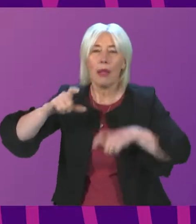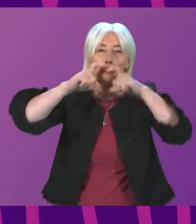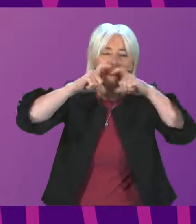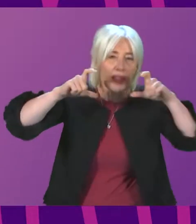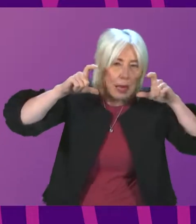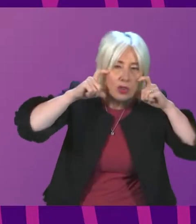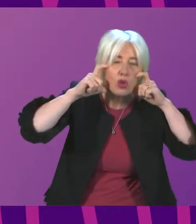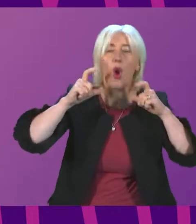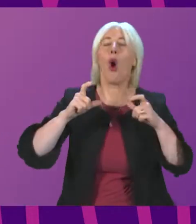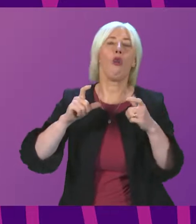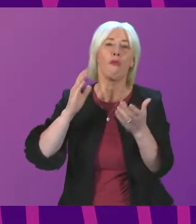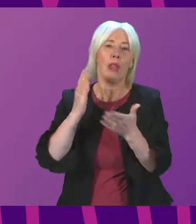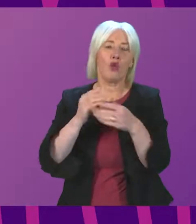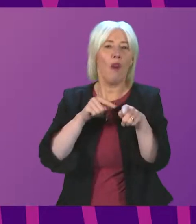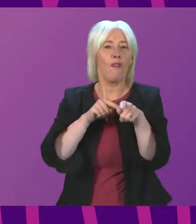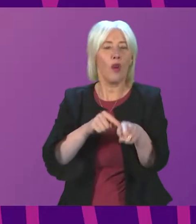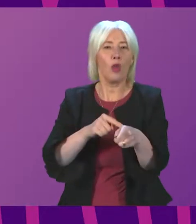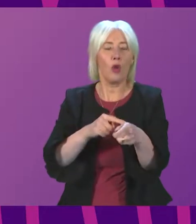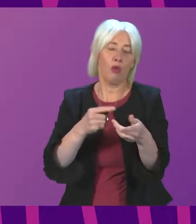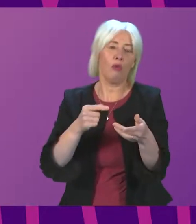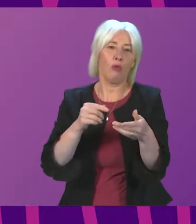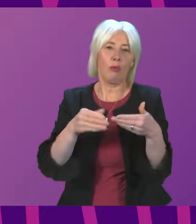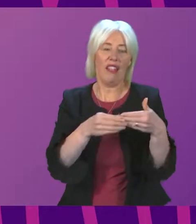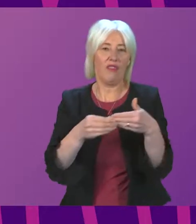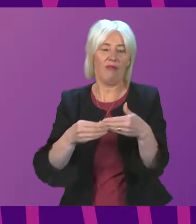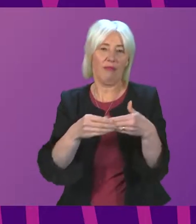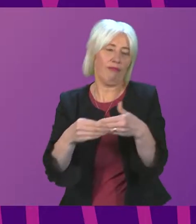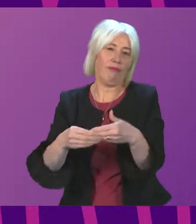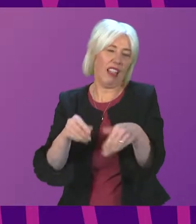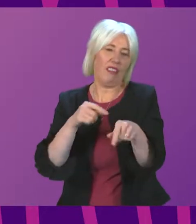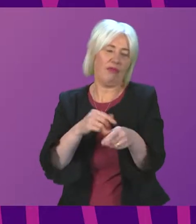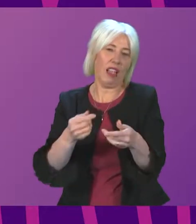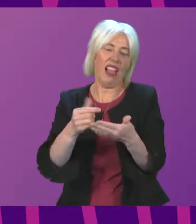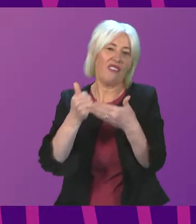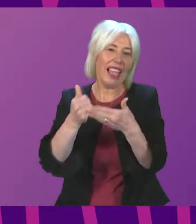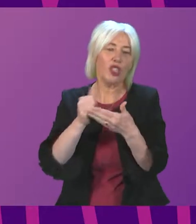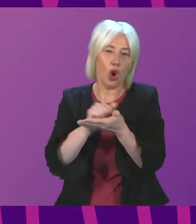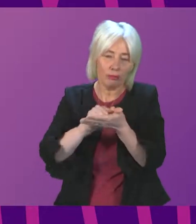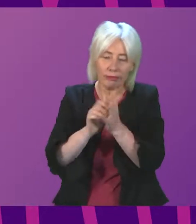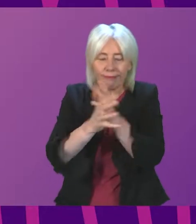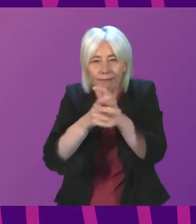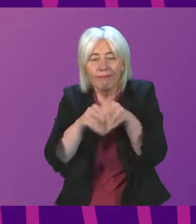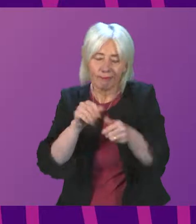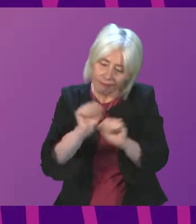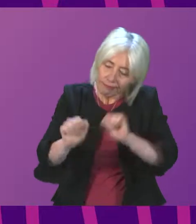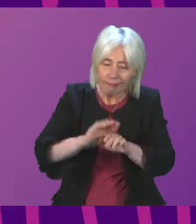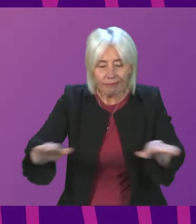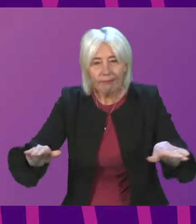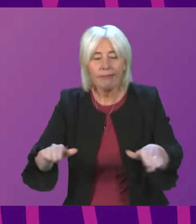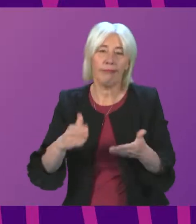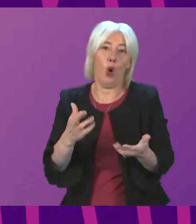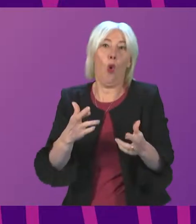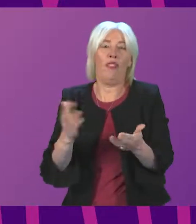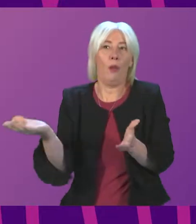and follow all of the advice on hygiene. All of these measures will help us to protect each other while we return to more